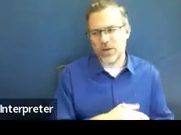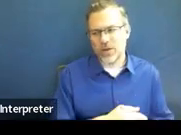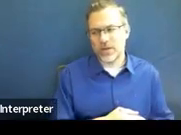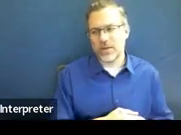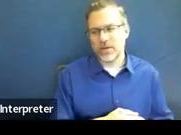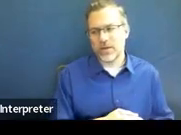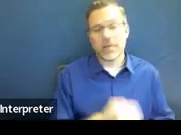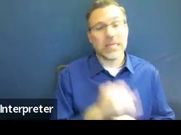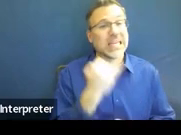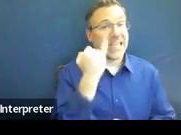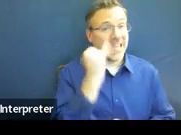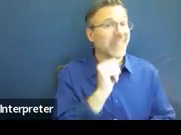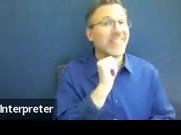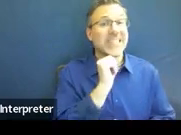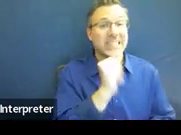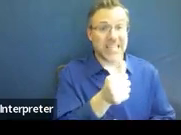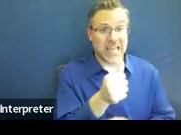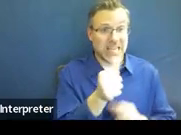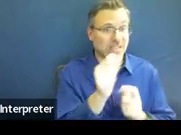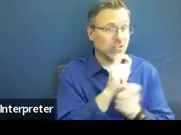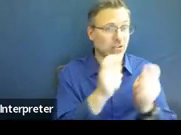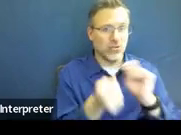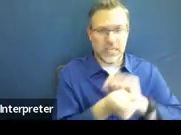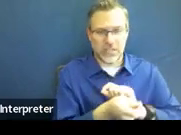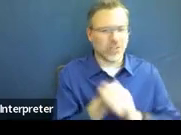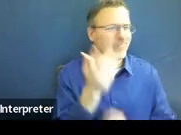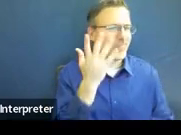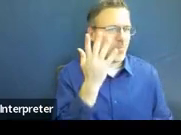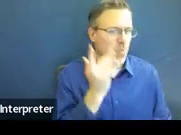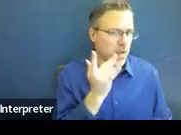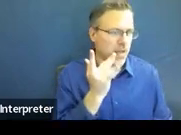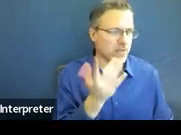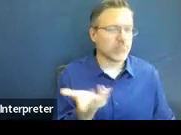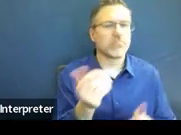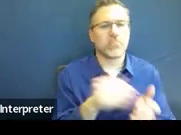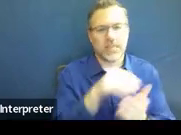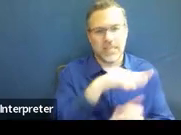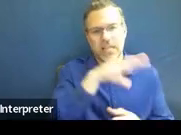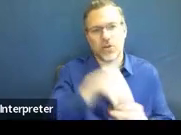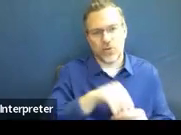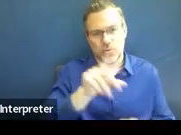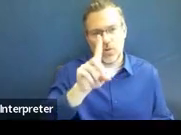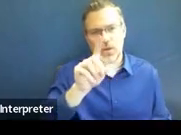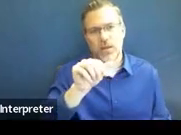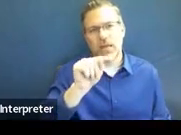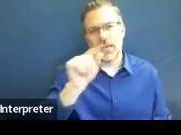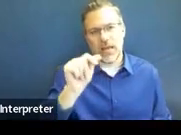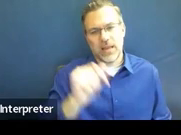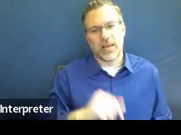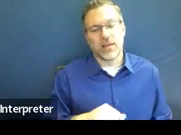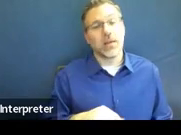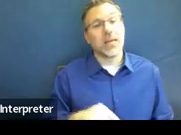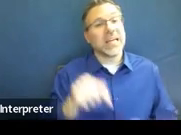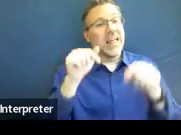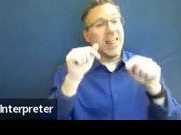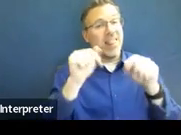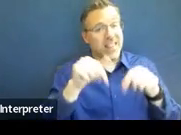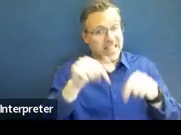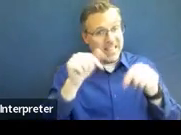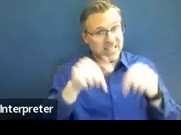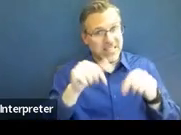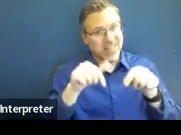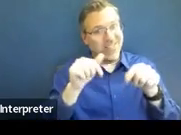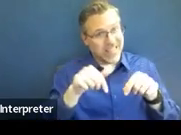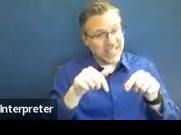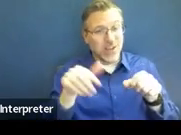And then again, just remembering that this entire document really should be written in a way that